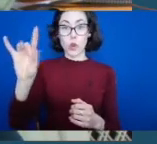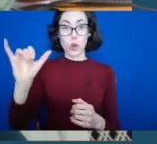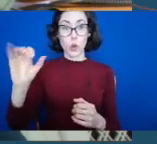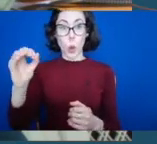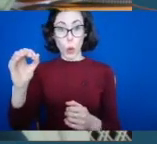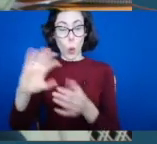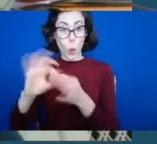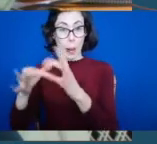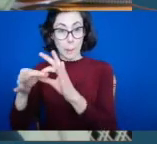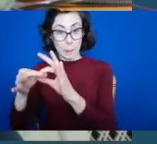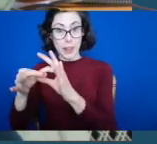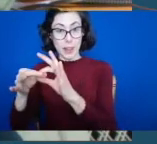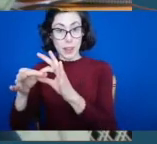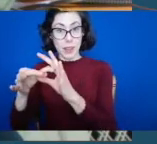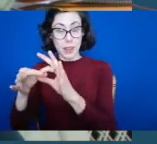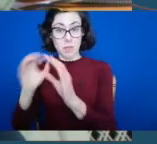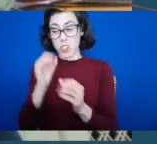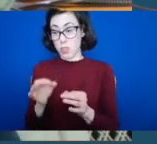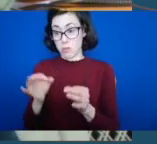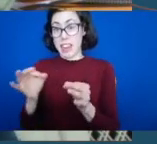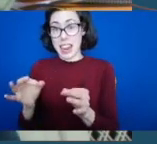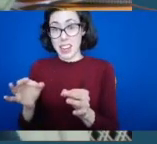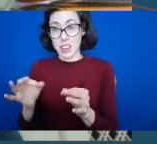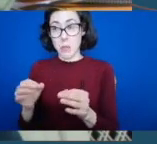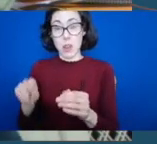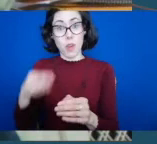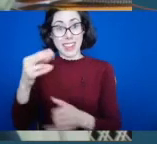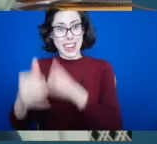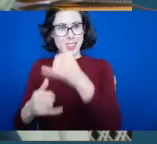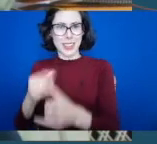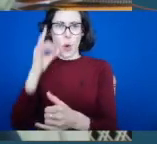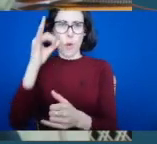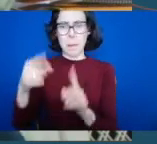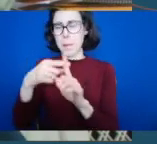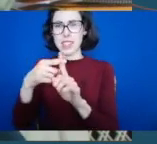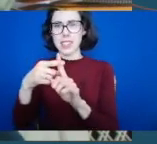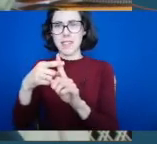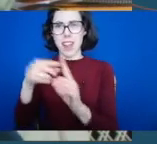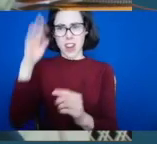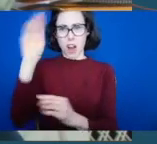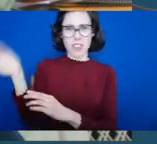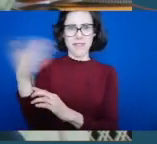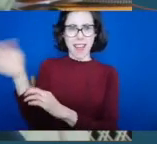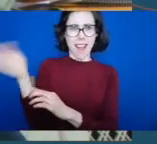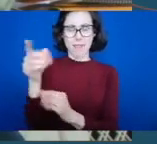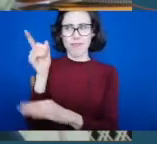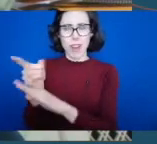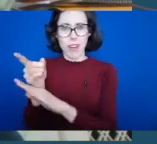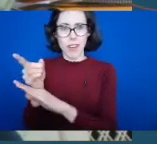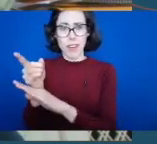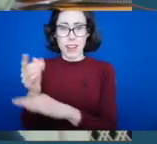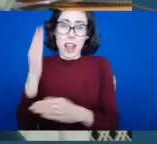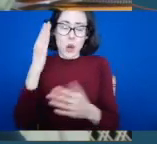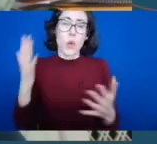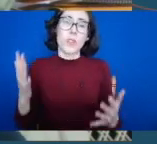a positive year for the country. And we see our flag flying over there. And a road back will take months, but it will happen.